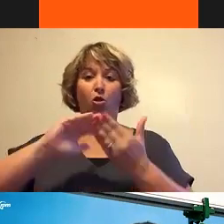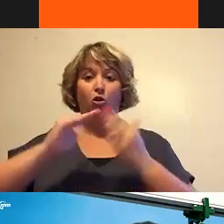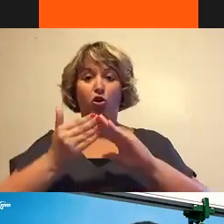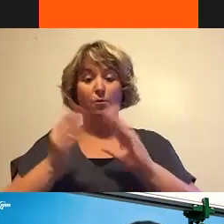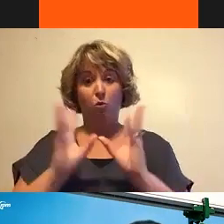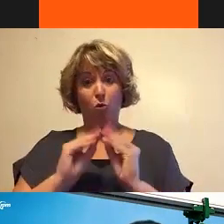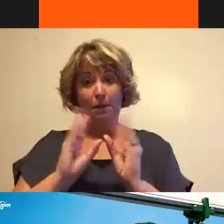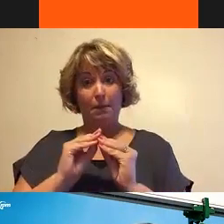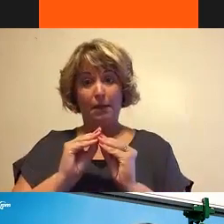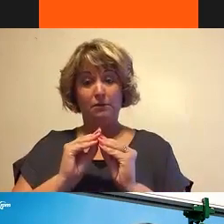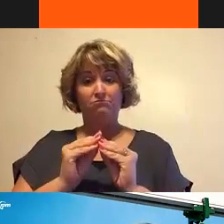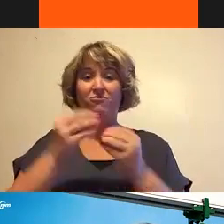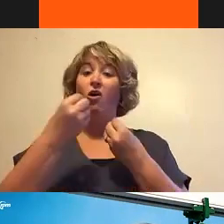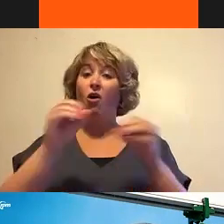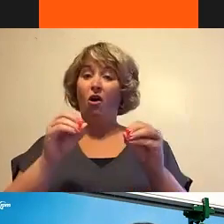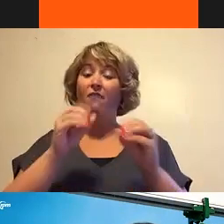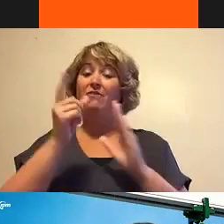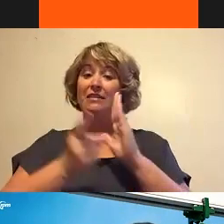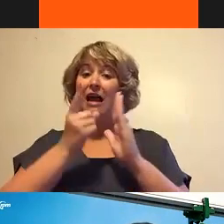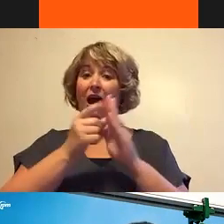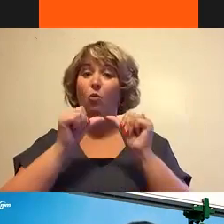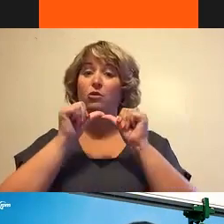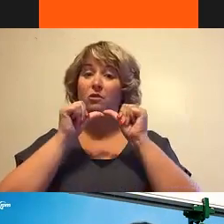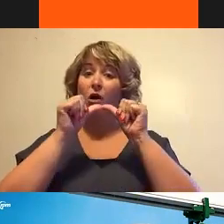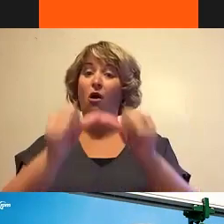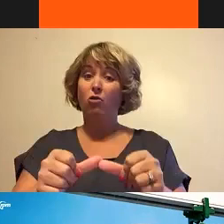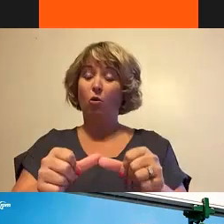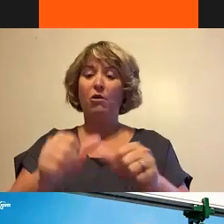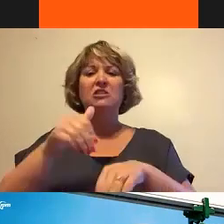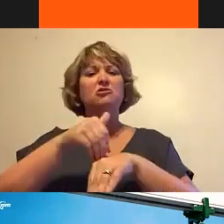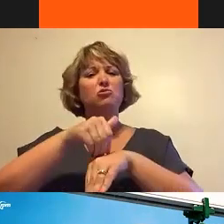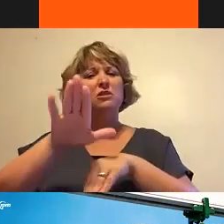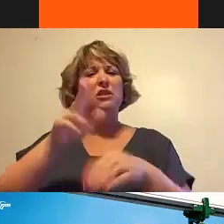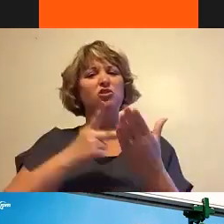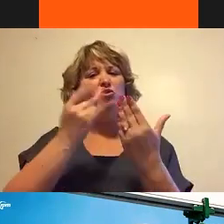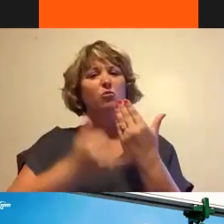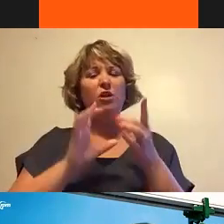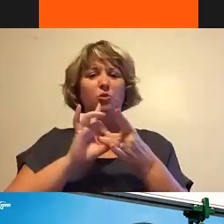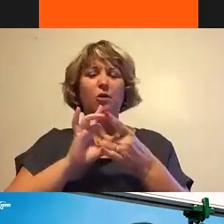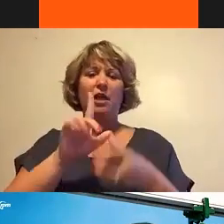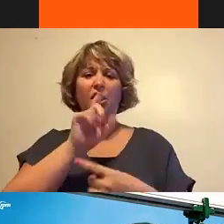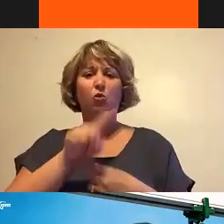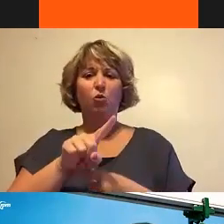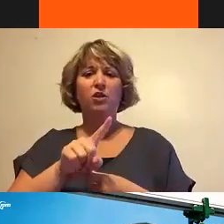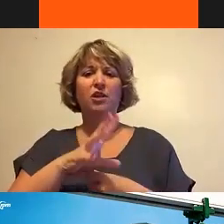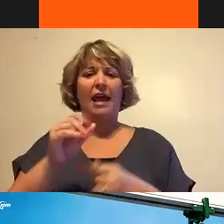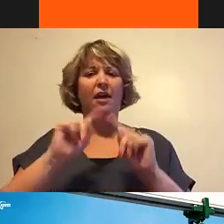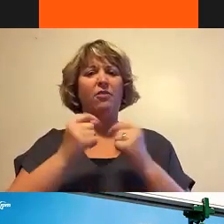hours is ongoing, so please submit your project related questions and the RPM team will provide a response.